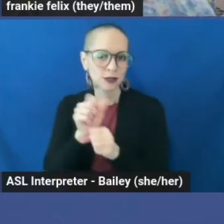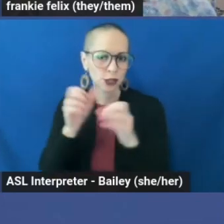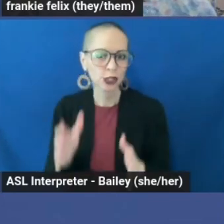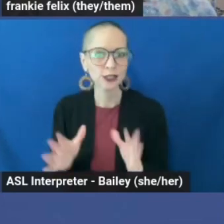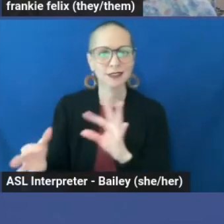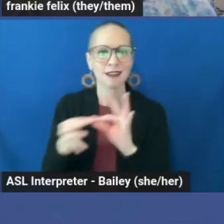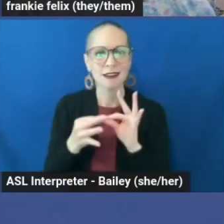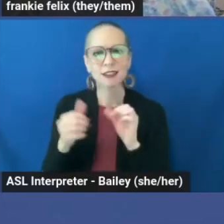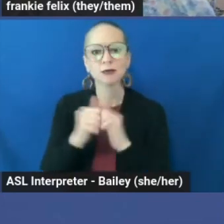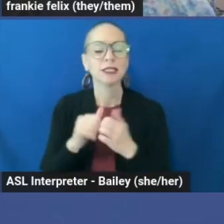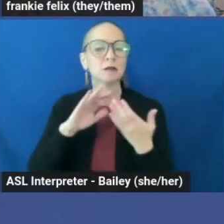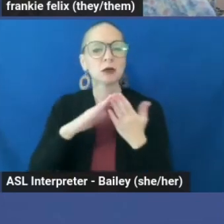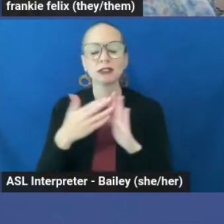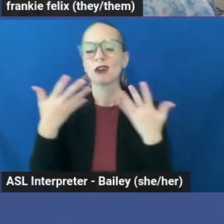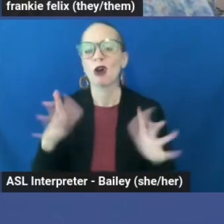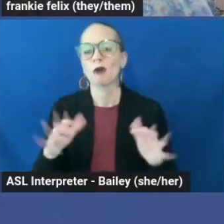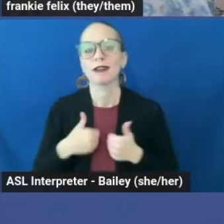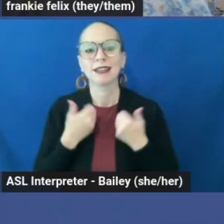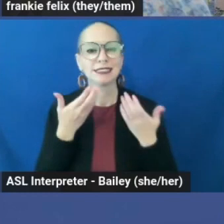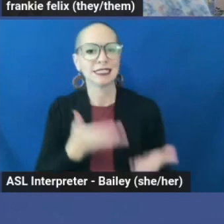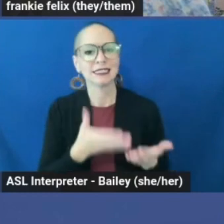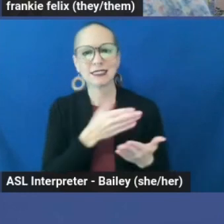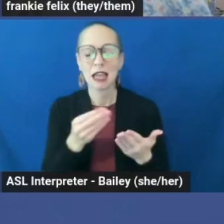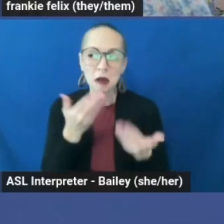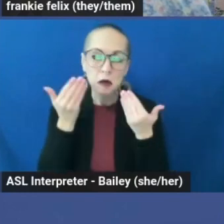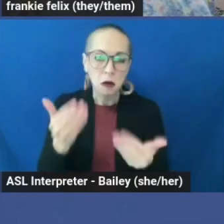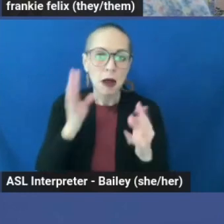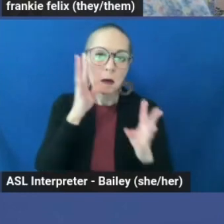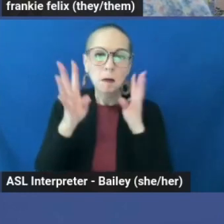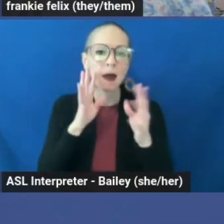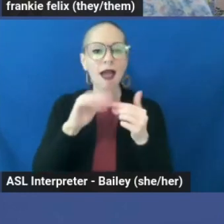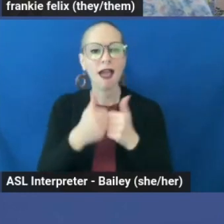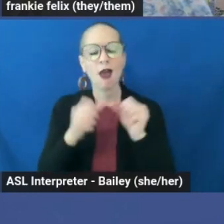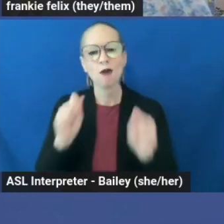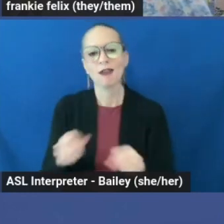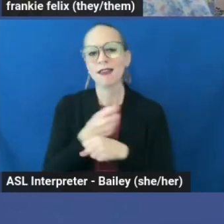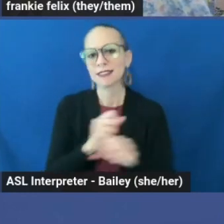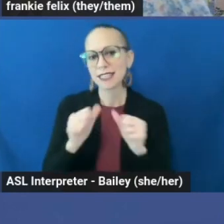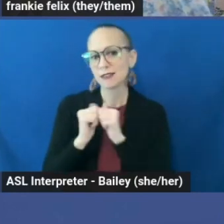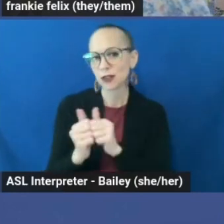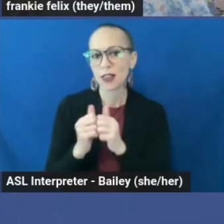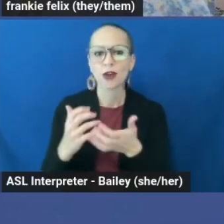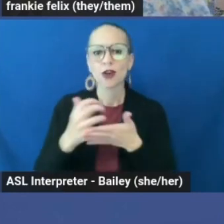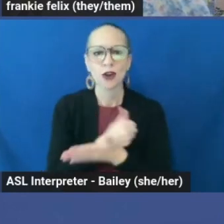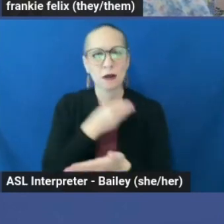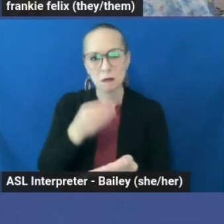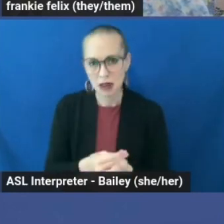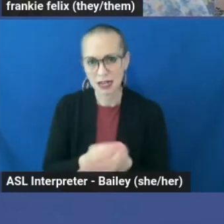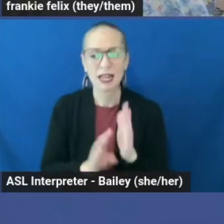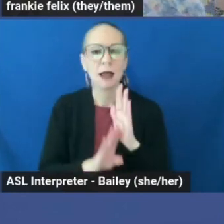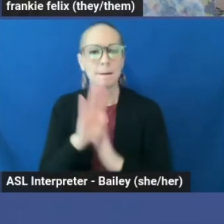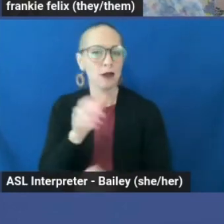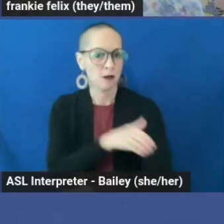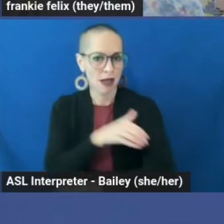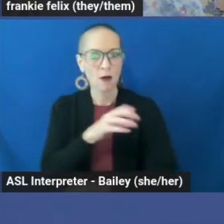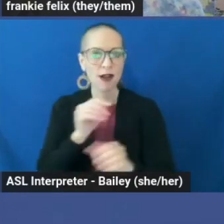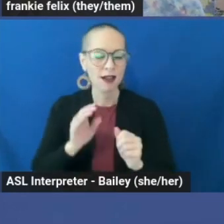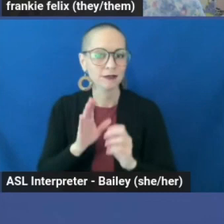communities that already exist, and scheme together on how y'all can be safe, make money, build power, and thrive.